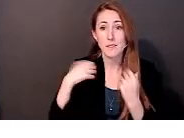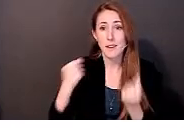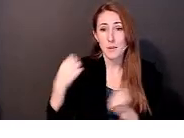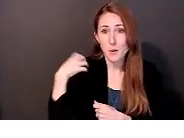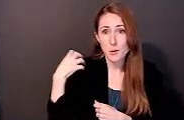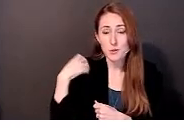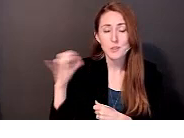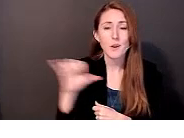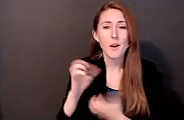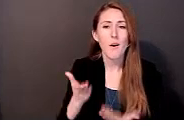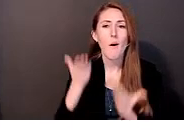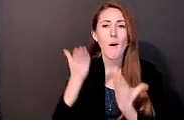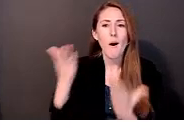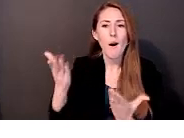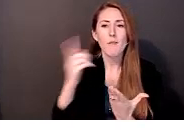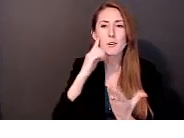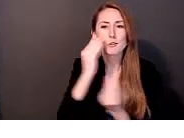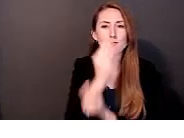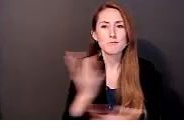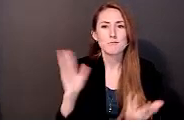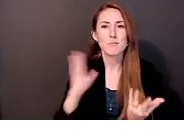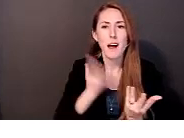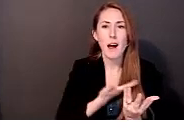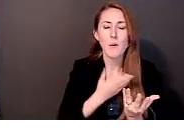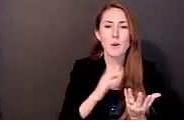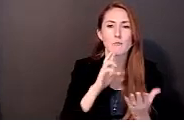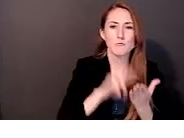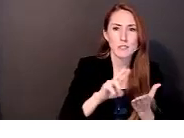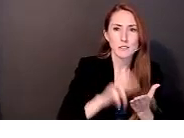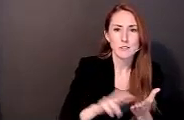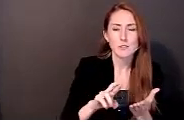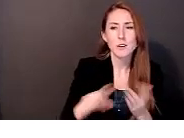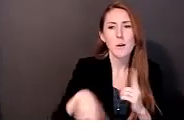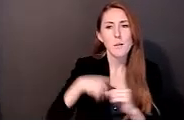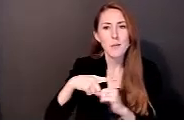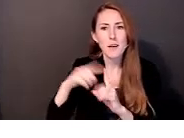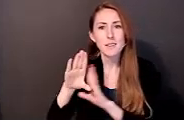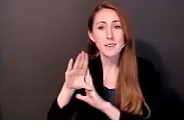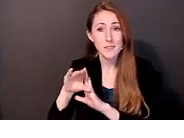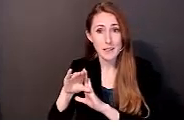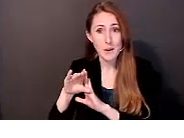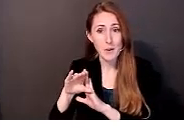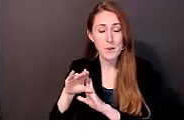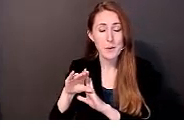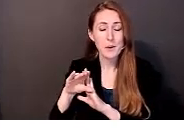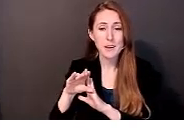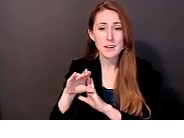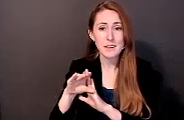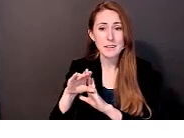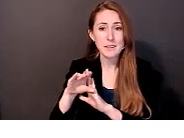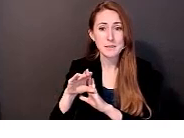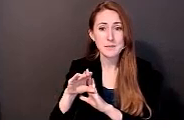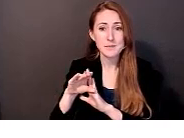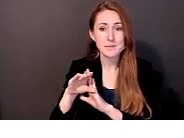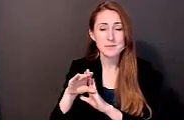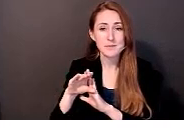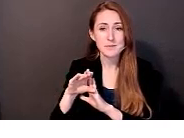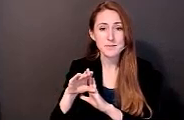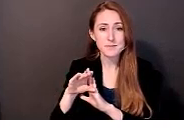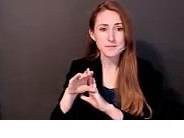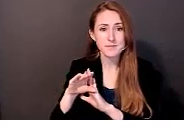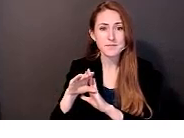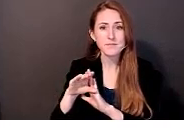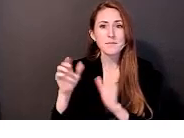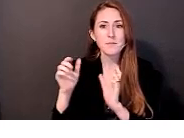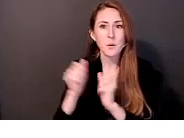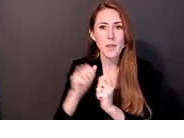share the research paper and the video that the paper was based on with a